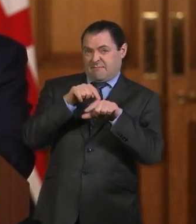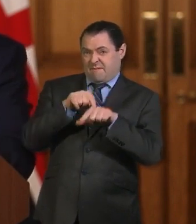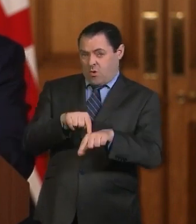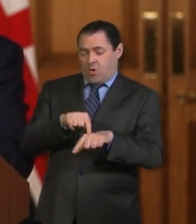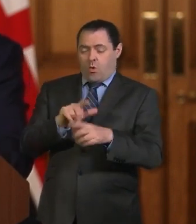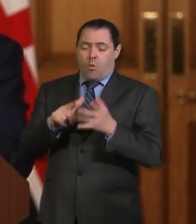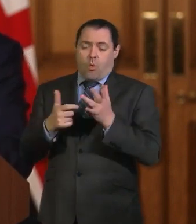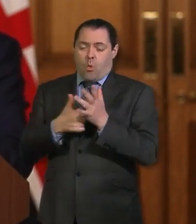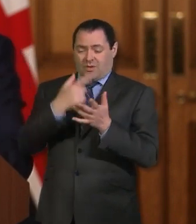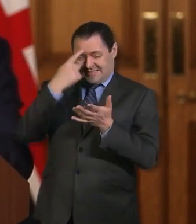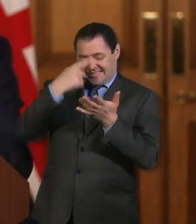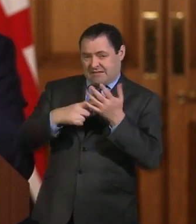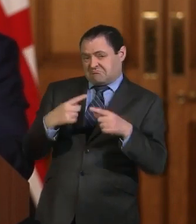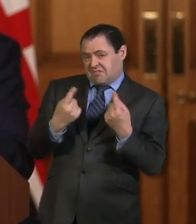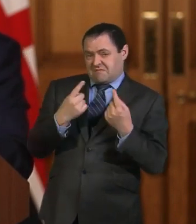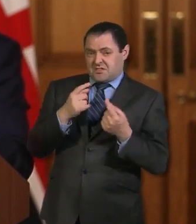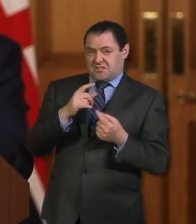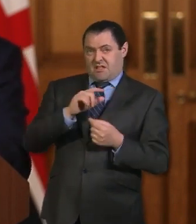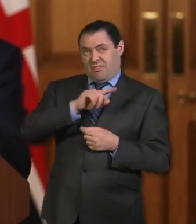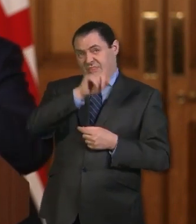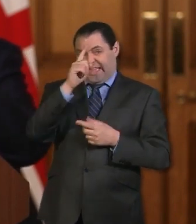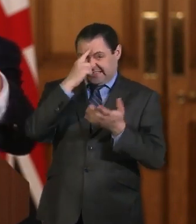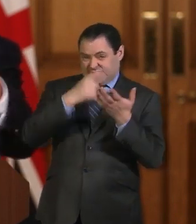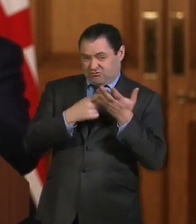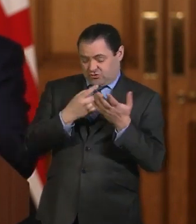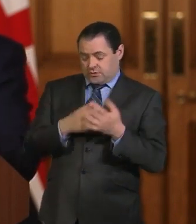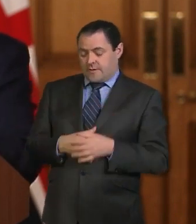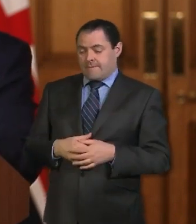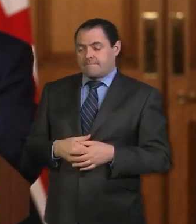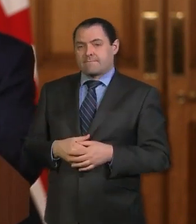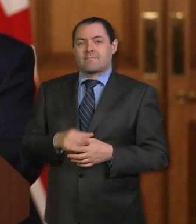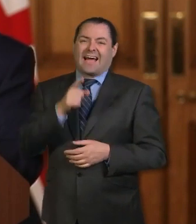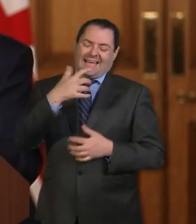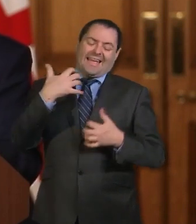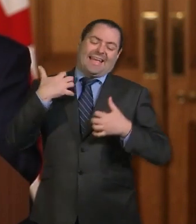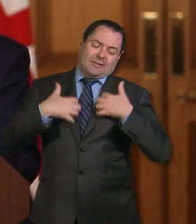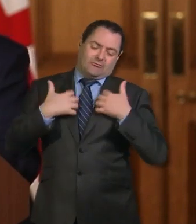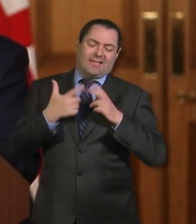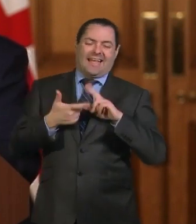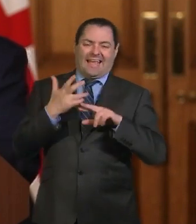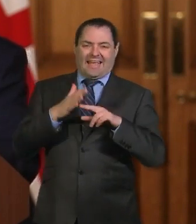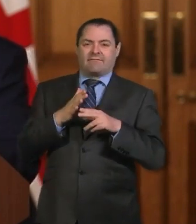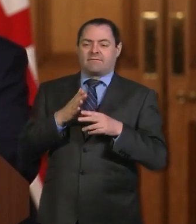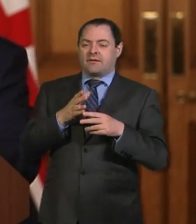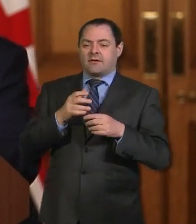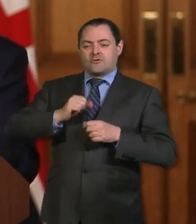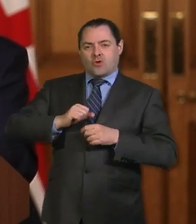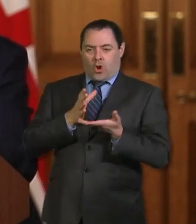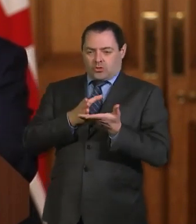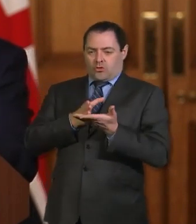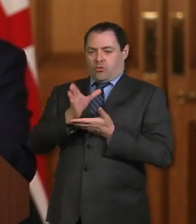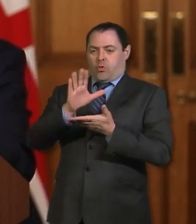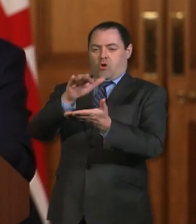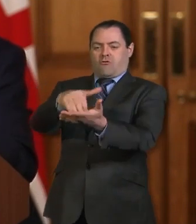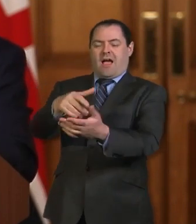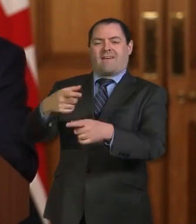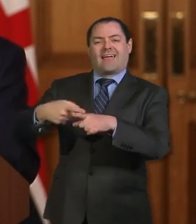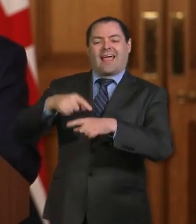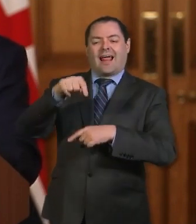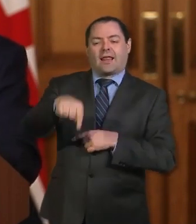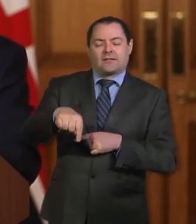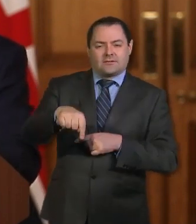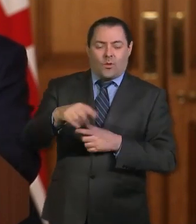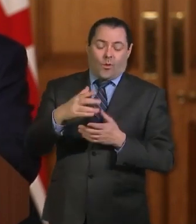is their call. You raise, of course, the interesting point of what happens on those trains which cross borders. And the answer is it would be